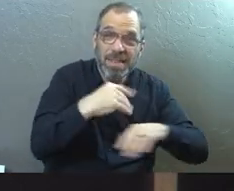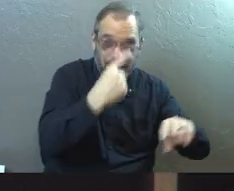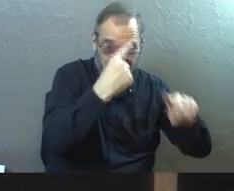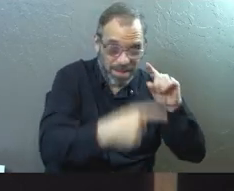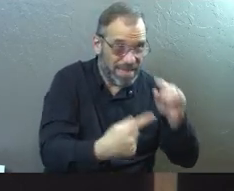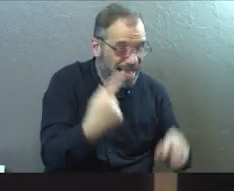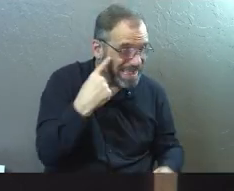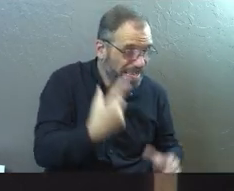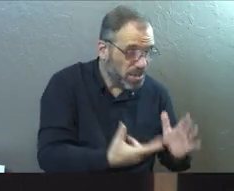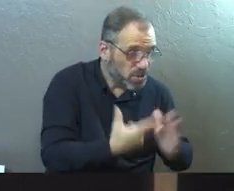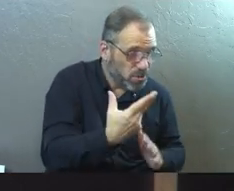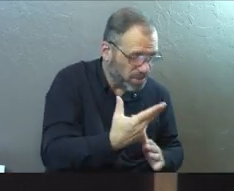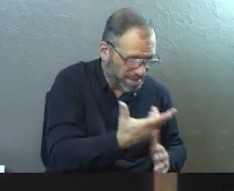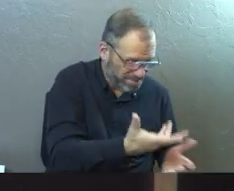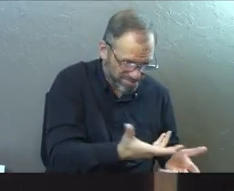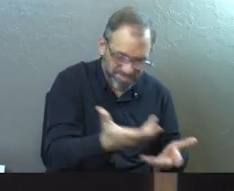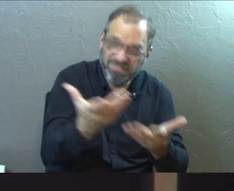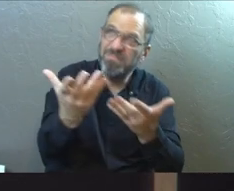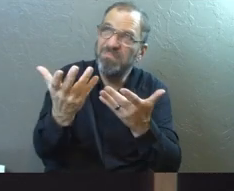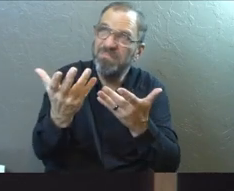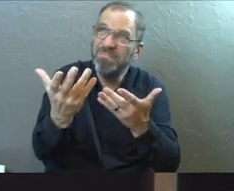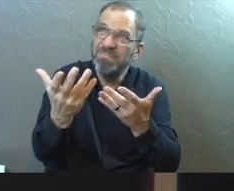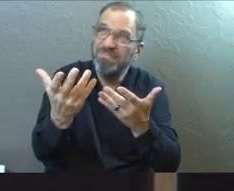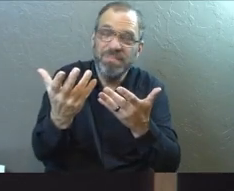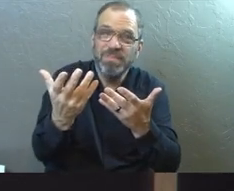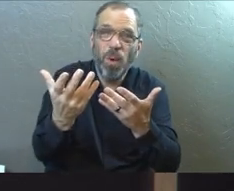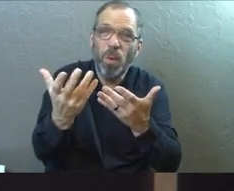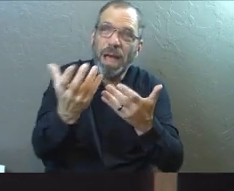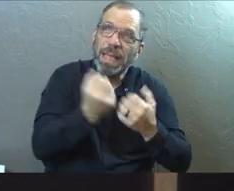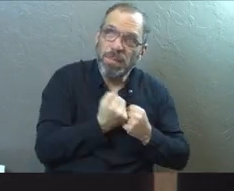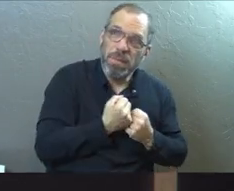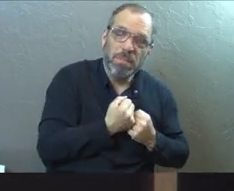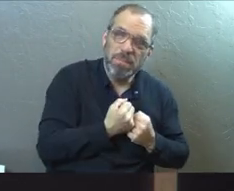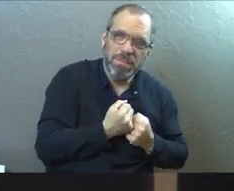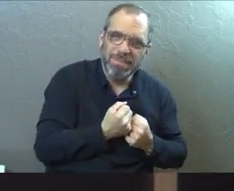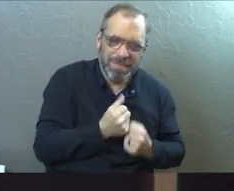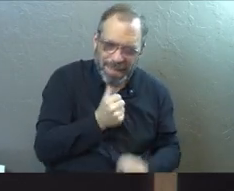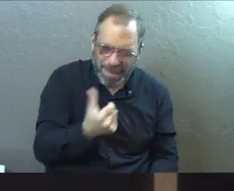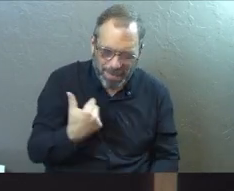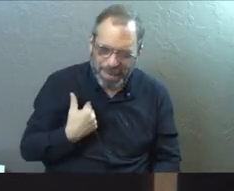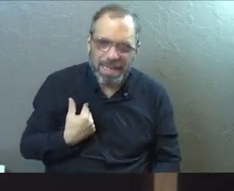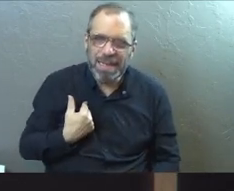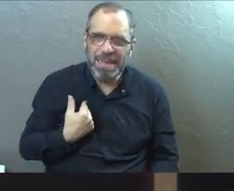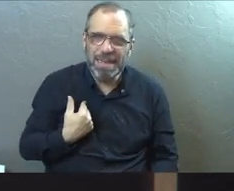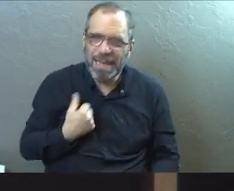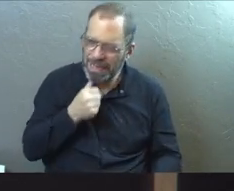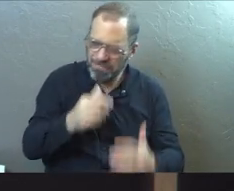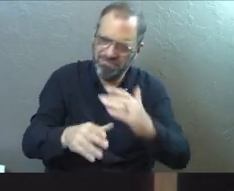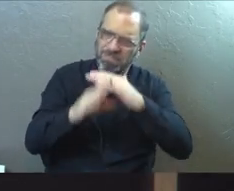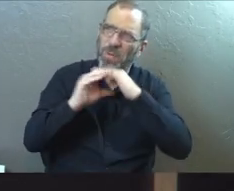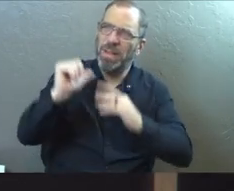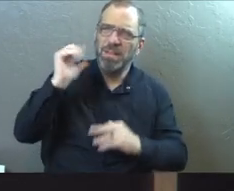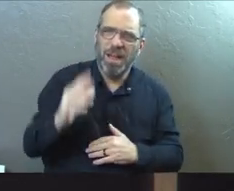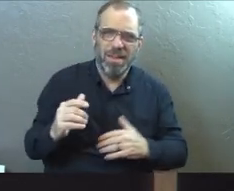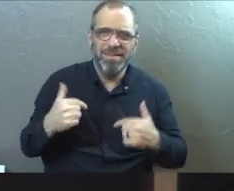think that they were truth without submitting them to God? Who am I to do that? I'm not, and I should not be.